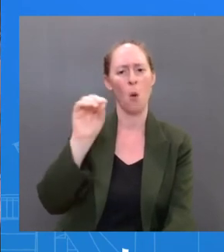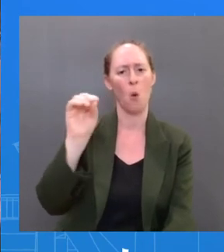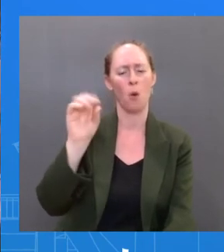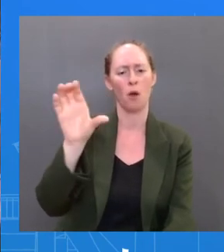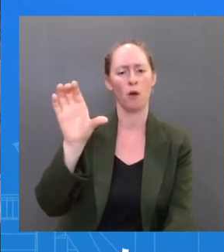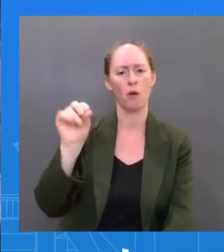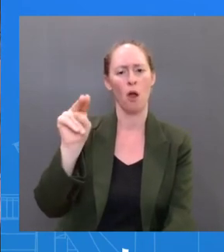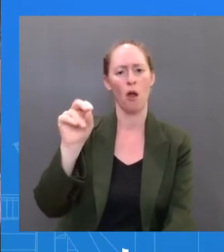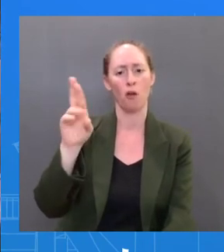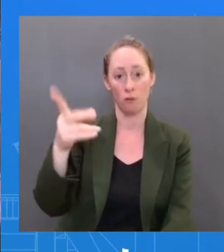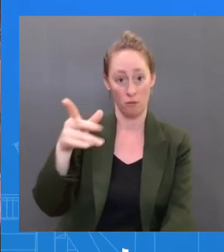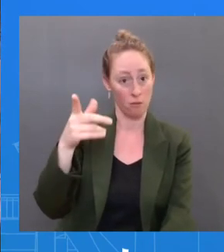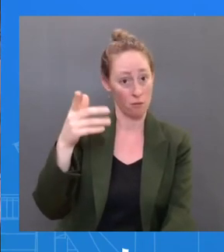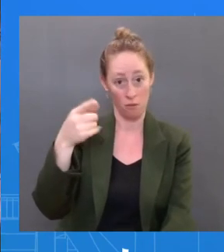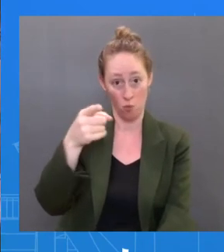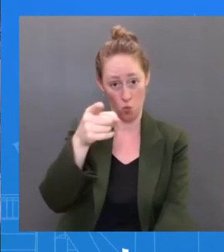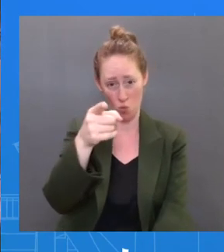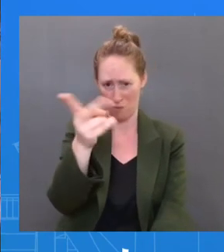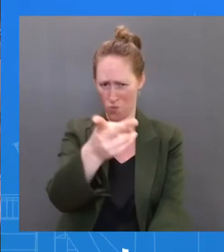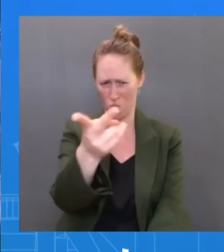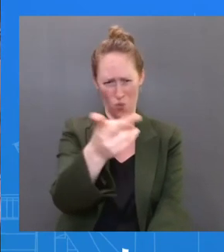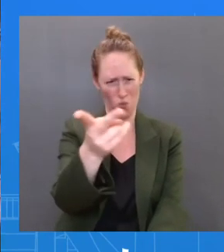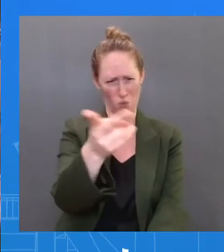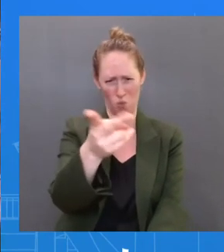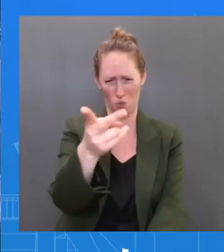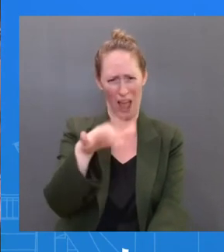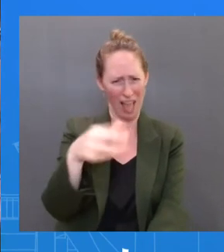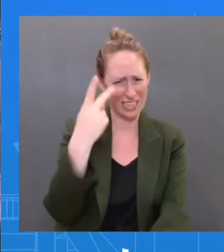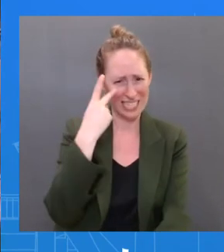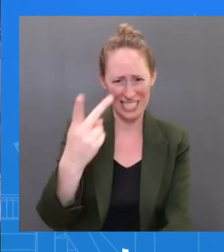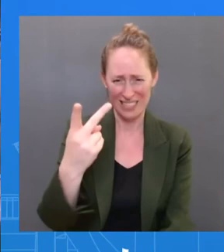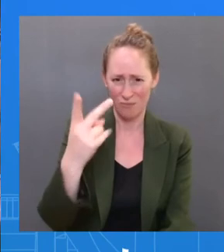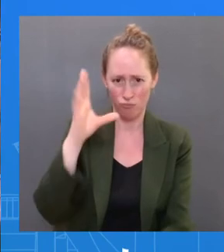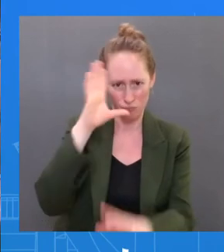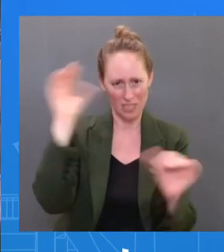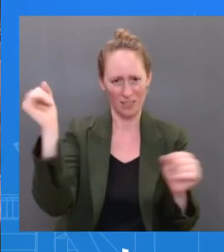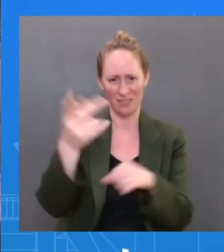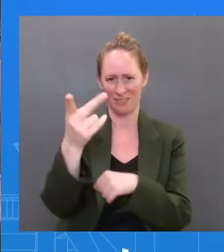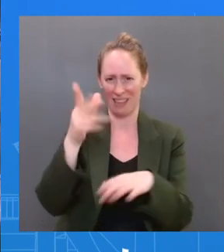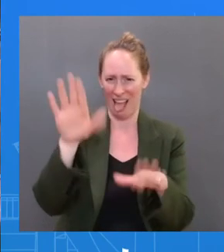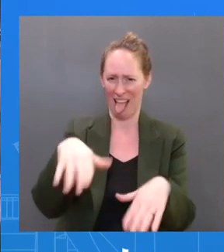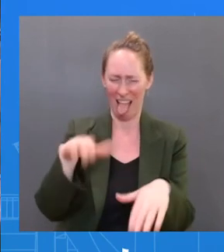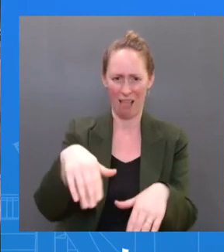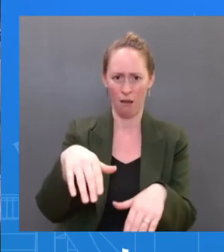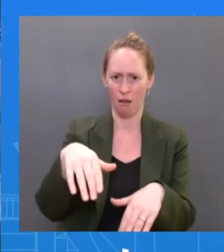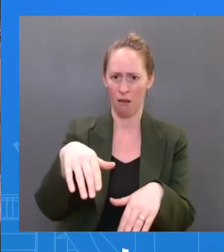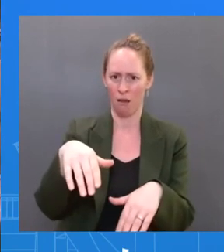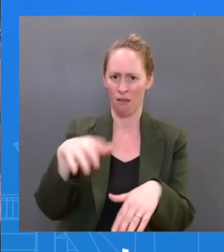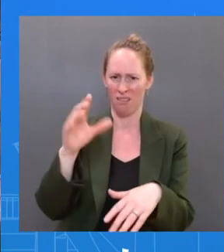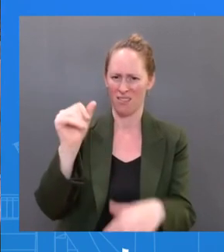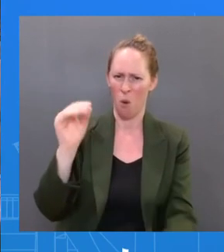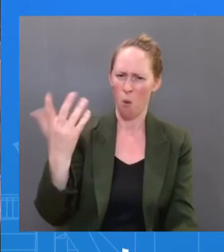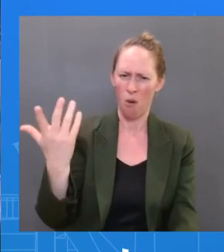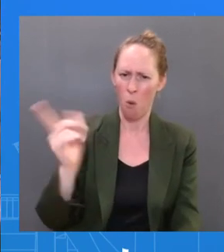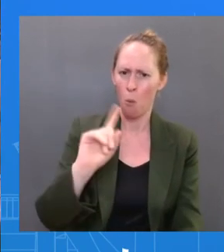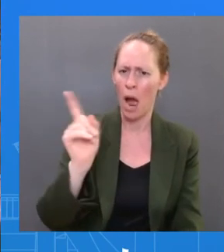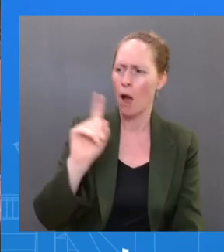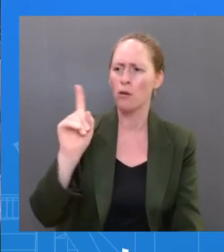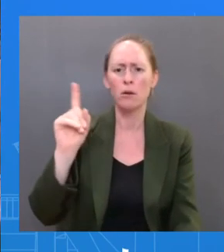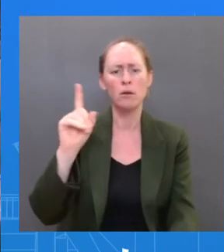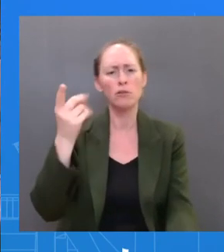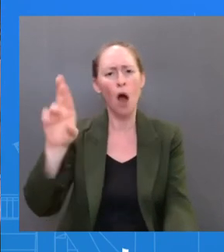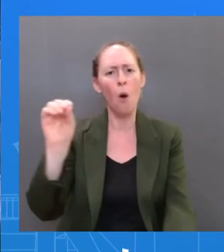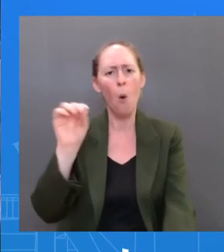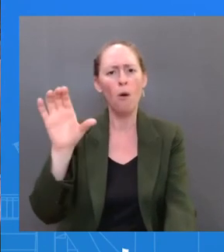the question is, when will Dr. O'Connor come out? Because to just put out a statement and shield him from questions would be the least transparency